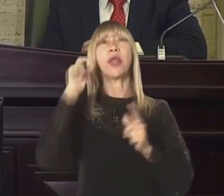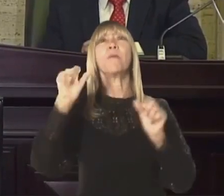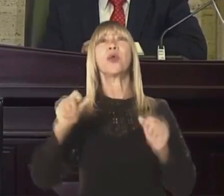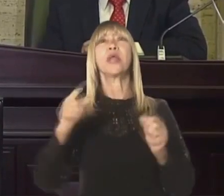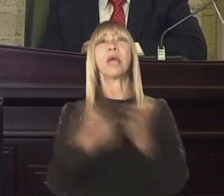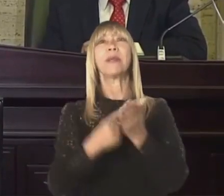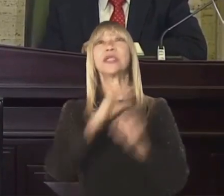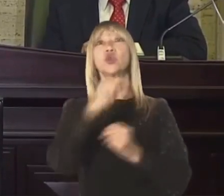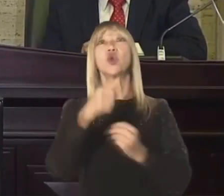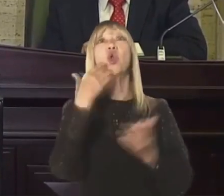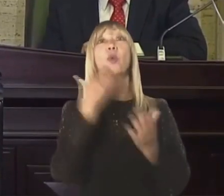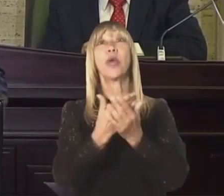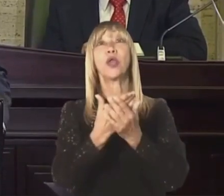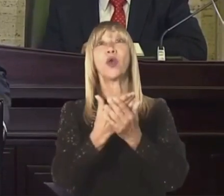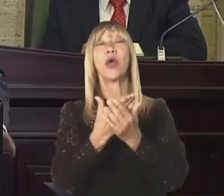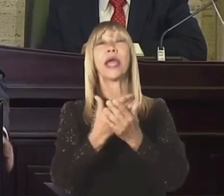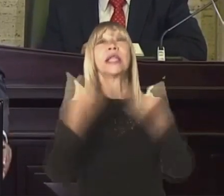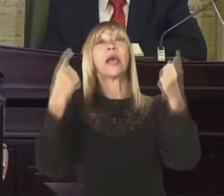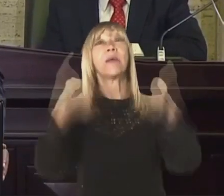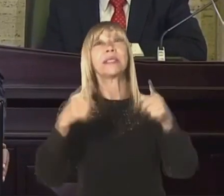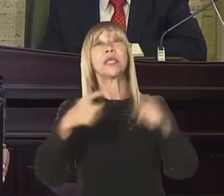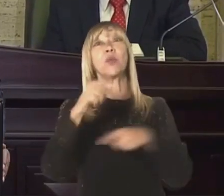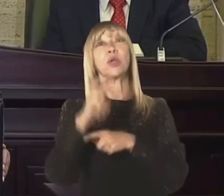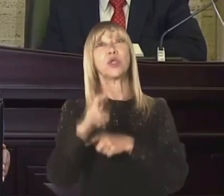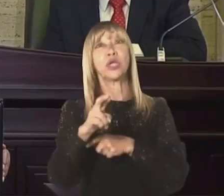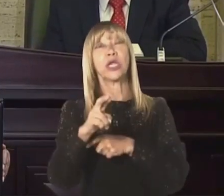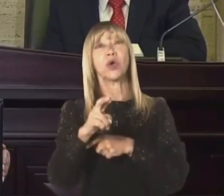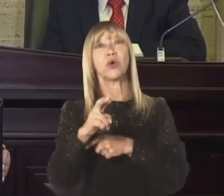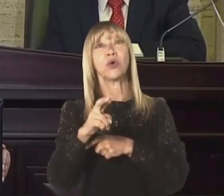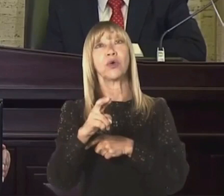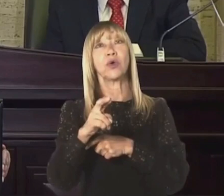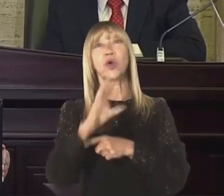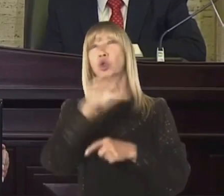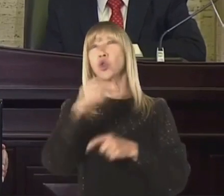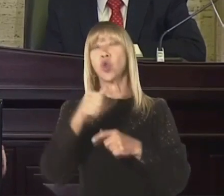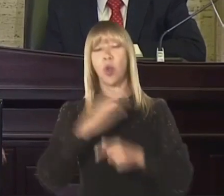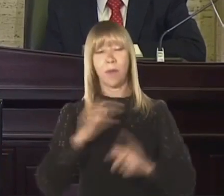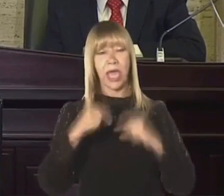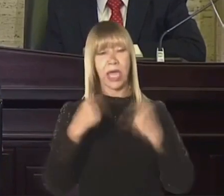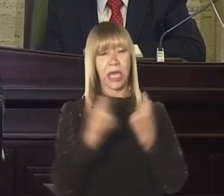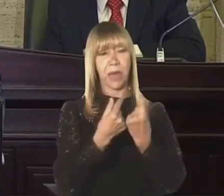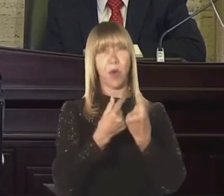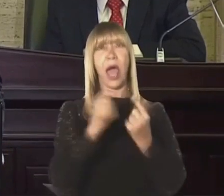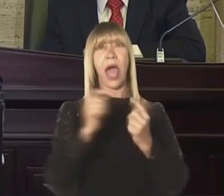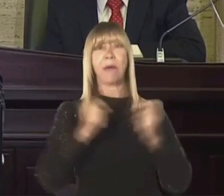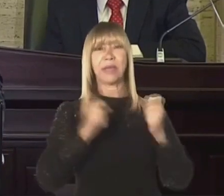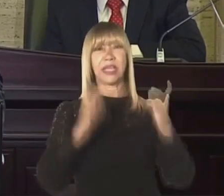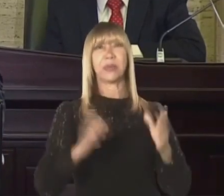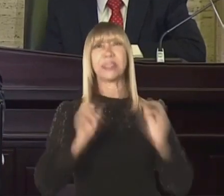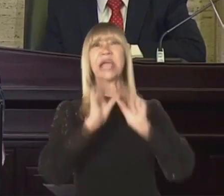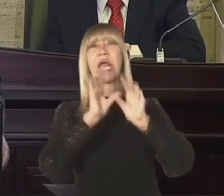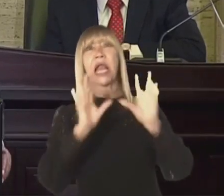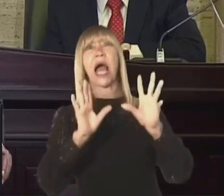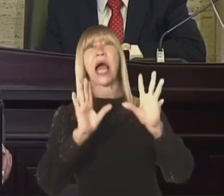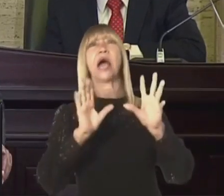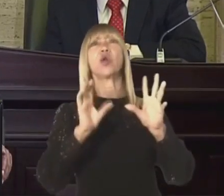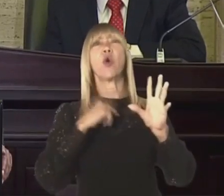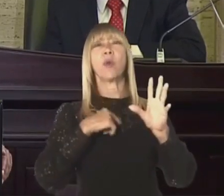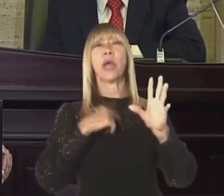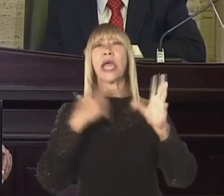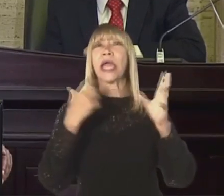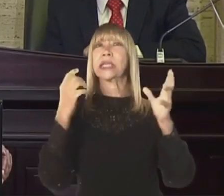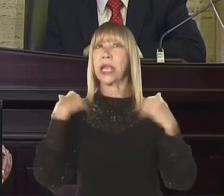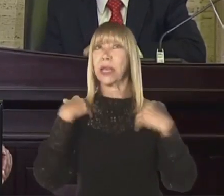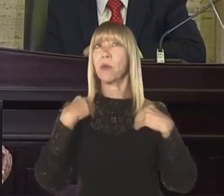during the message that was attended by 215 guests from La Fortaleza. Among those absent during